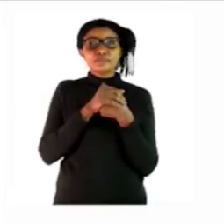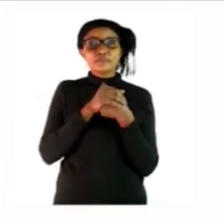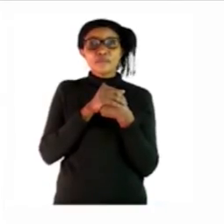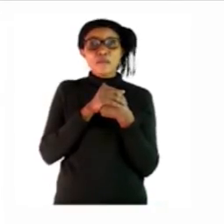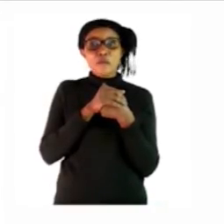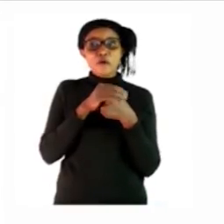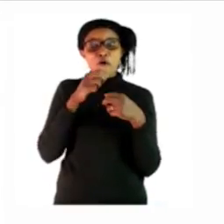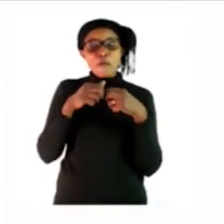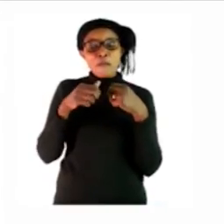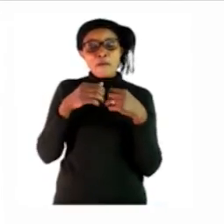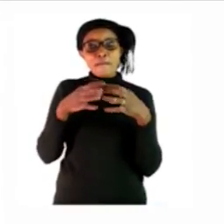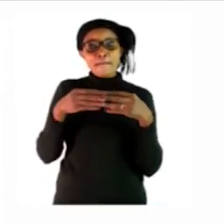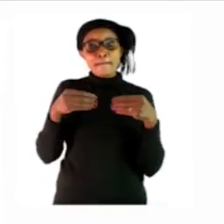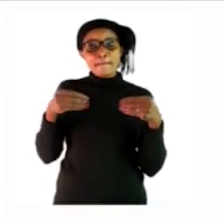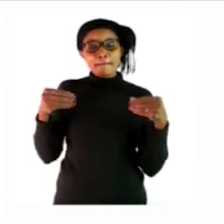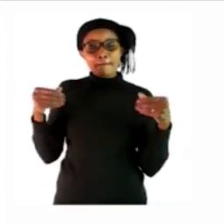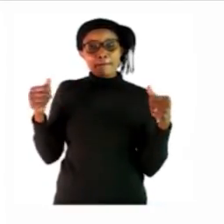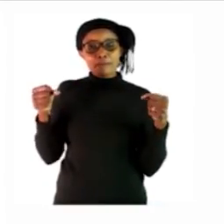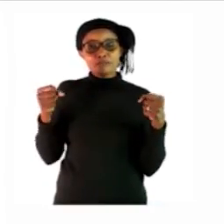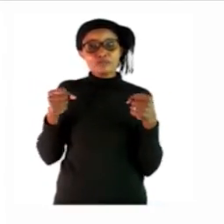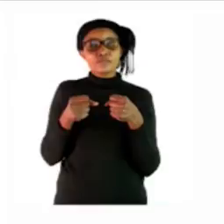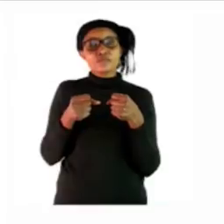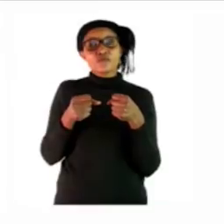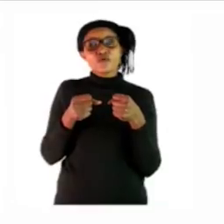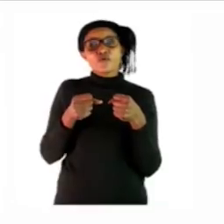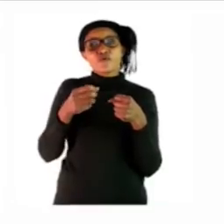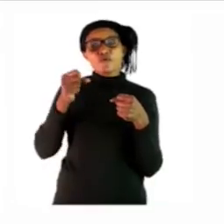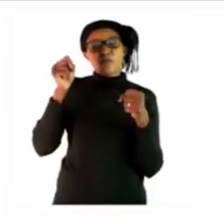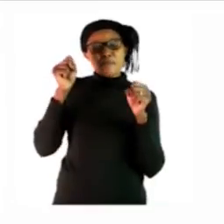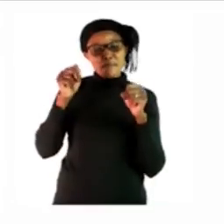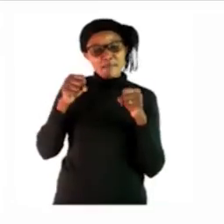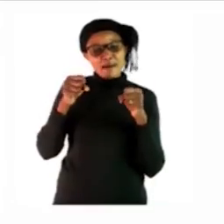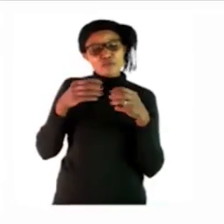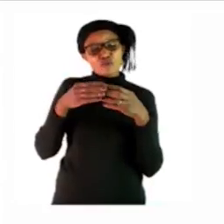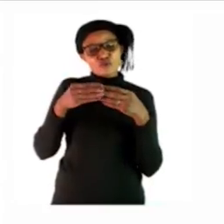problem solving we have to solve a problem